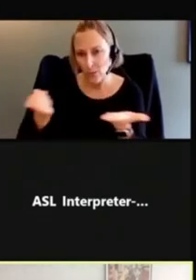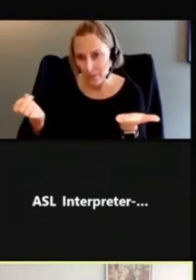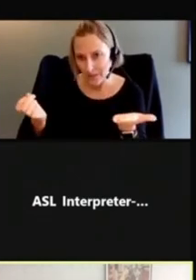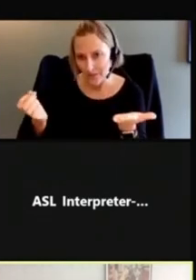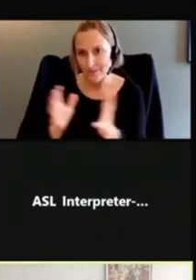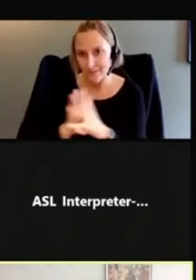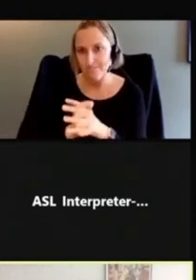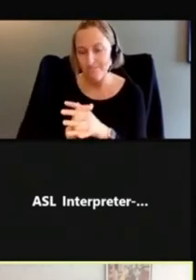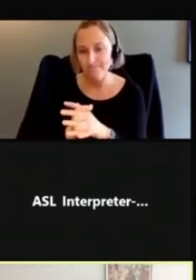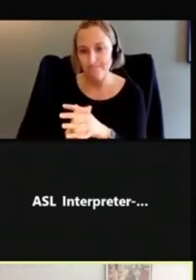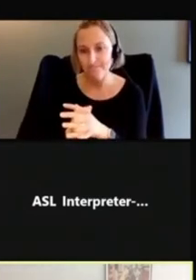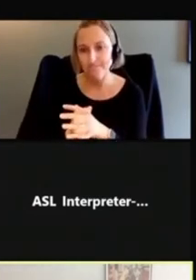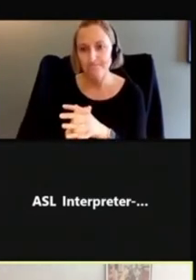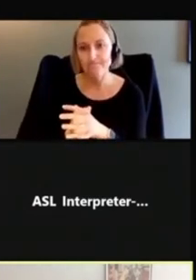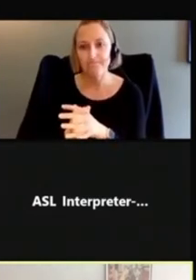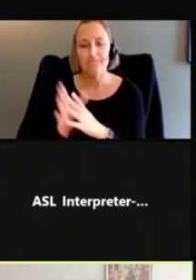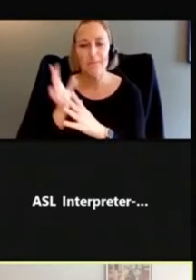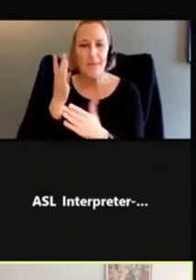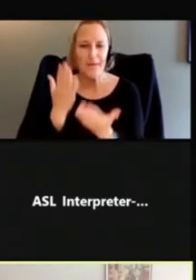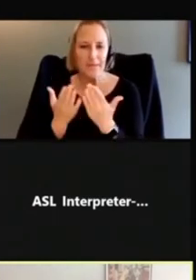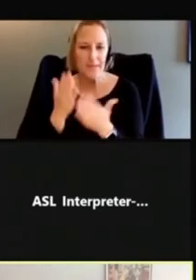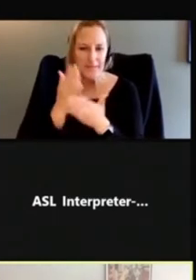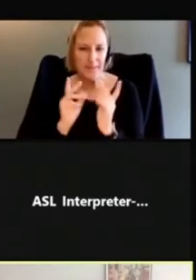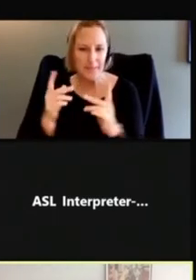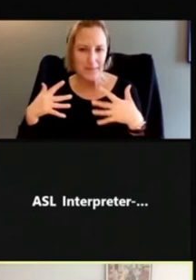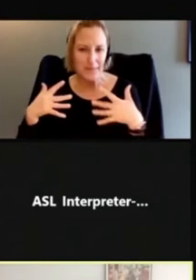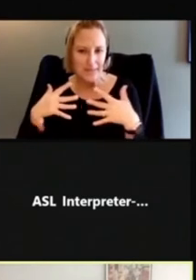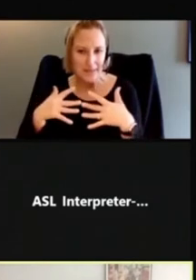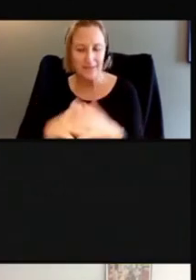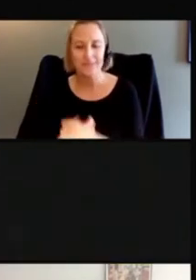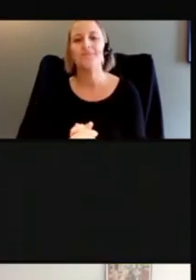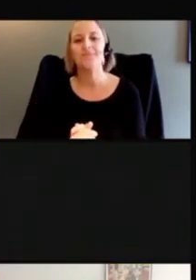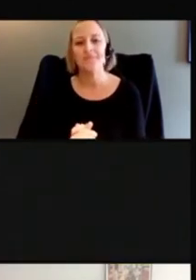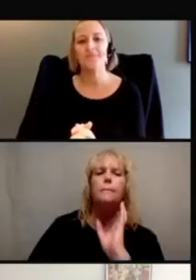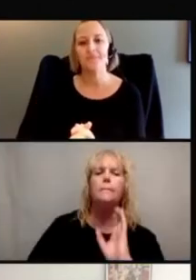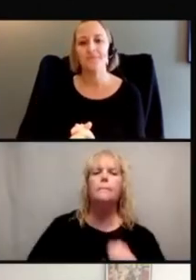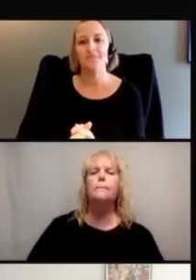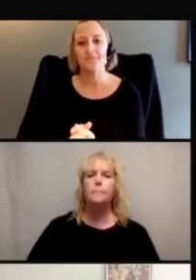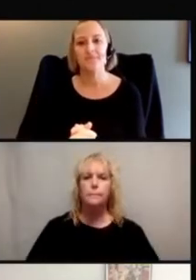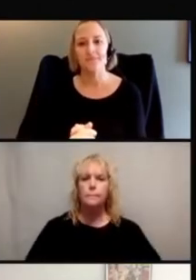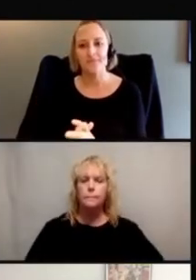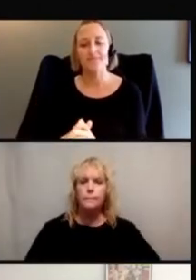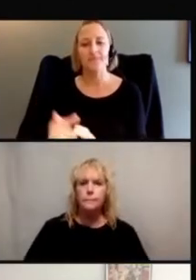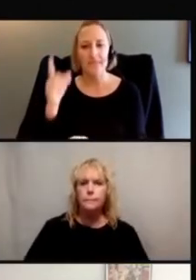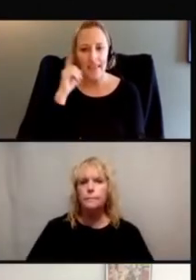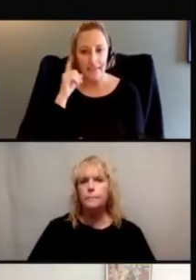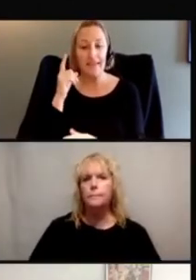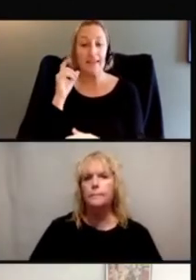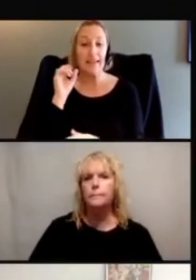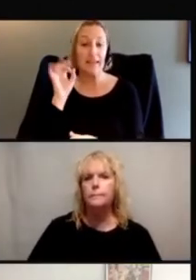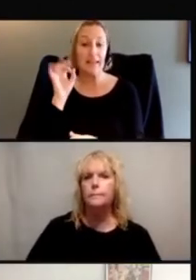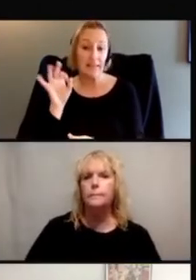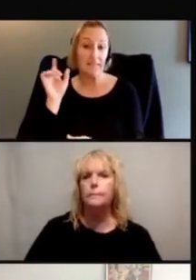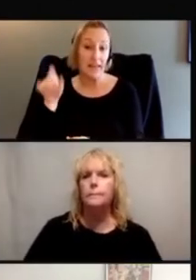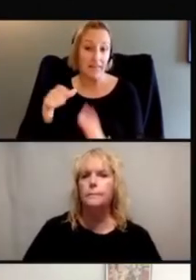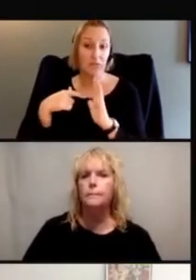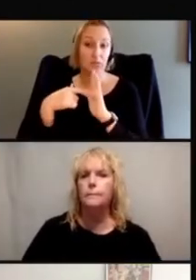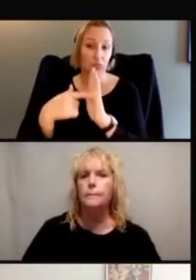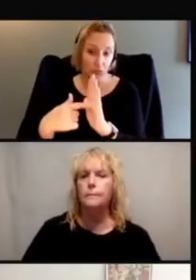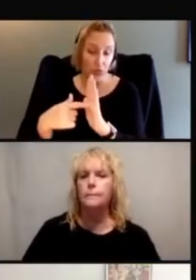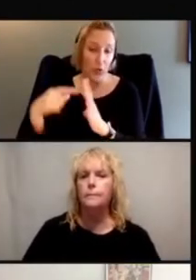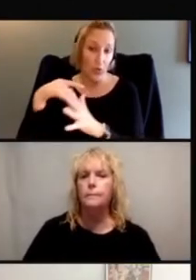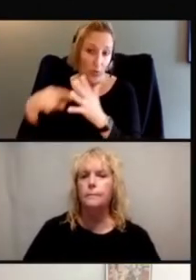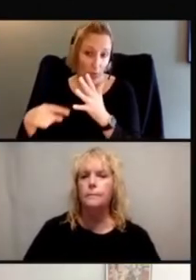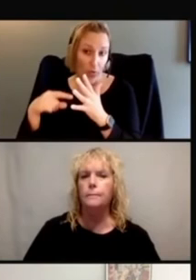directly in that way, since that might scare some folks off. And I think in the event that we do have to kind of showcase those